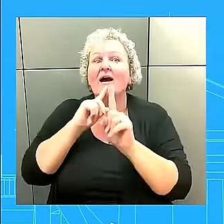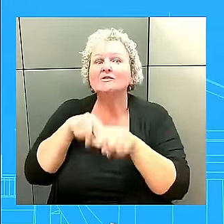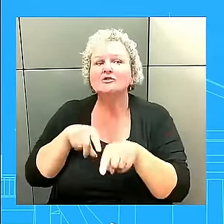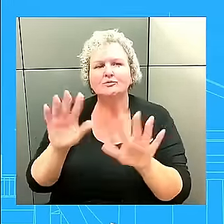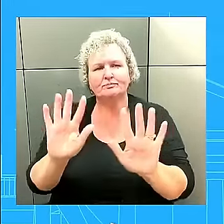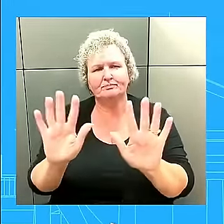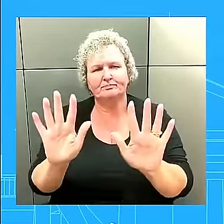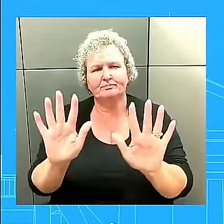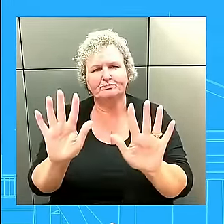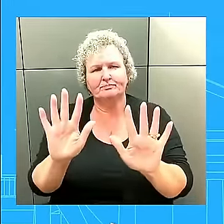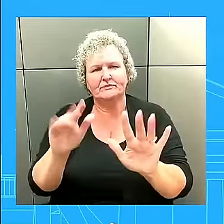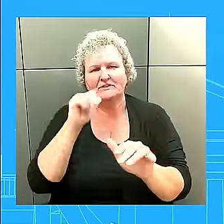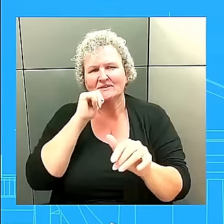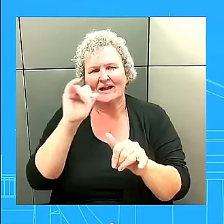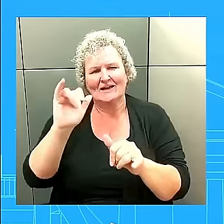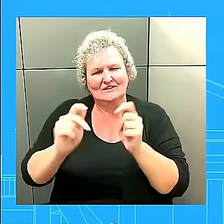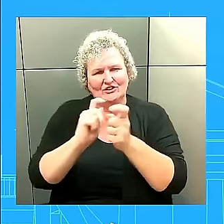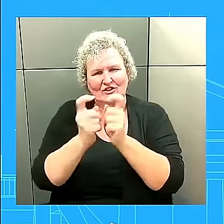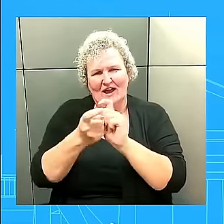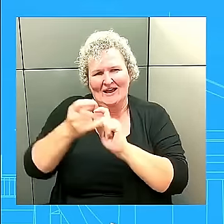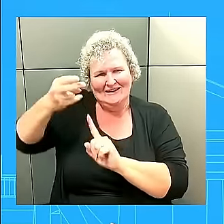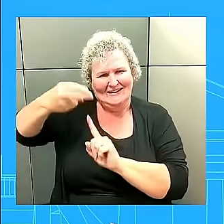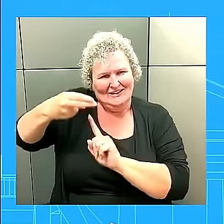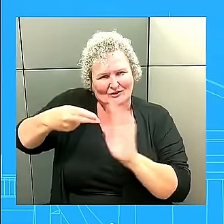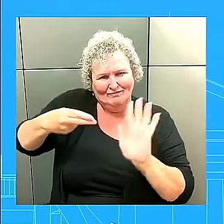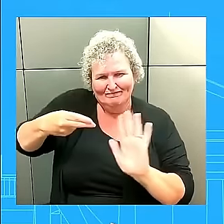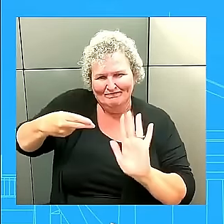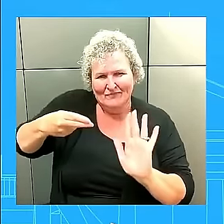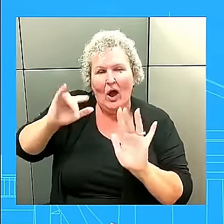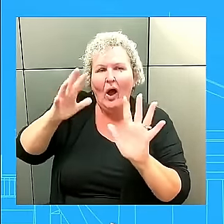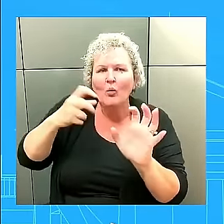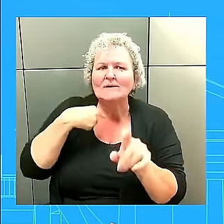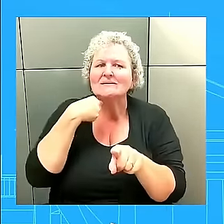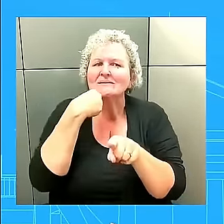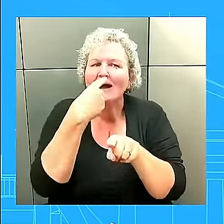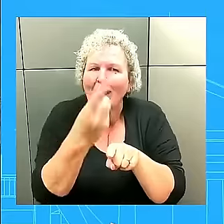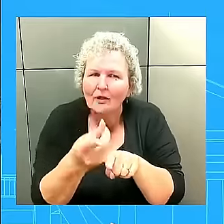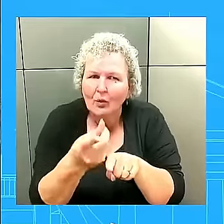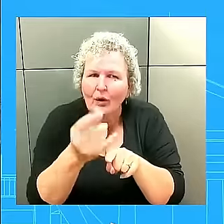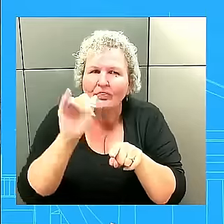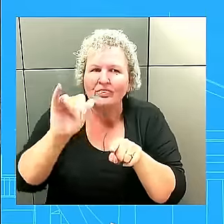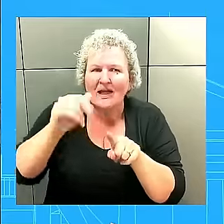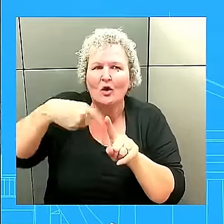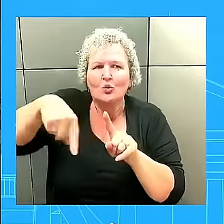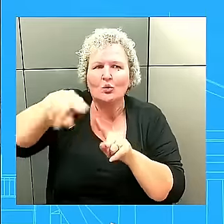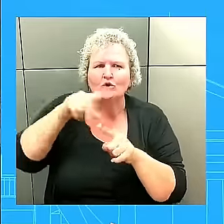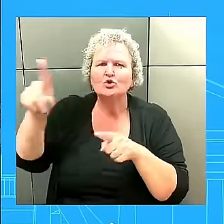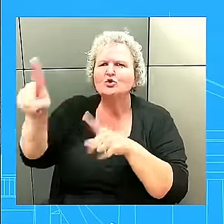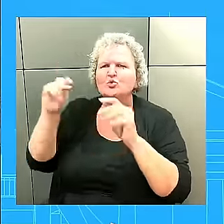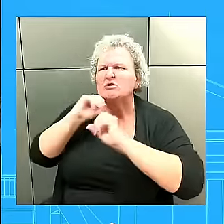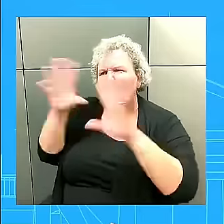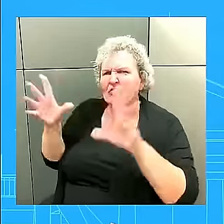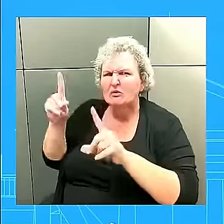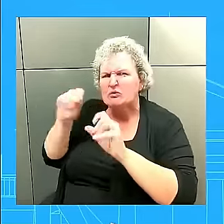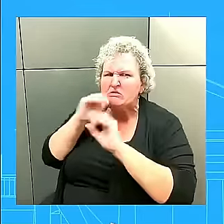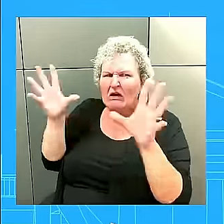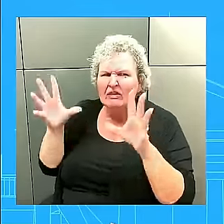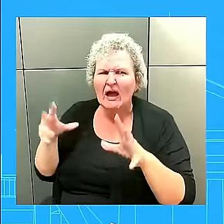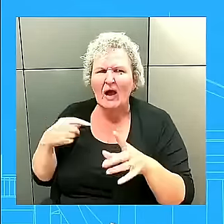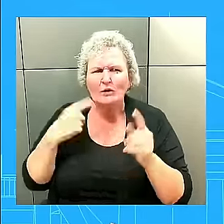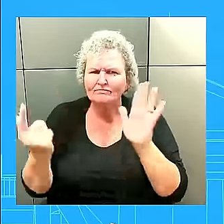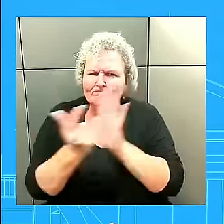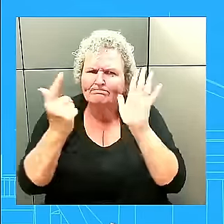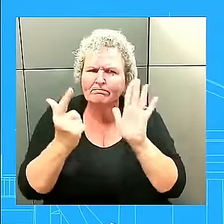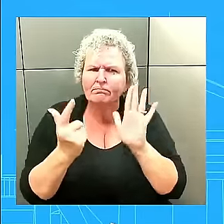and say, here's what we think the Russians are going to do. Here's the timeline. about it. That is not true. There was no preemptive sanction. Nothing. Jackie, that is not true.